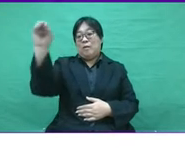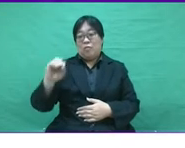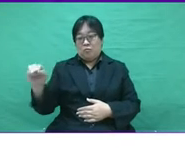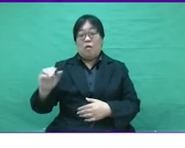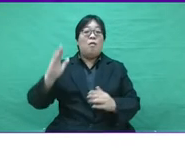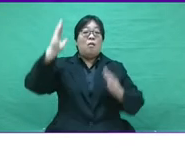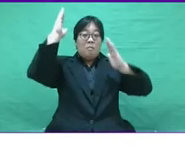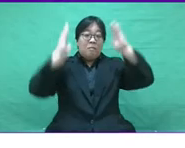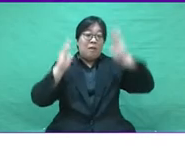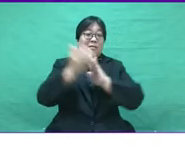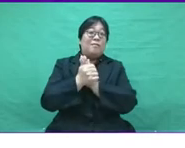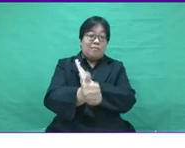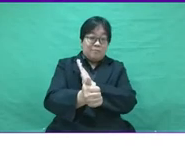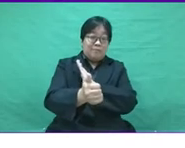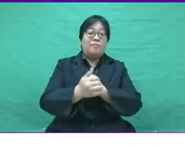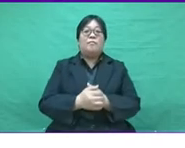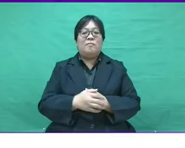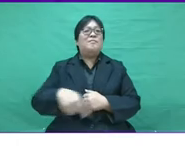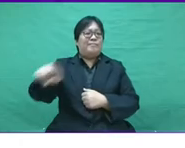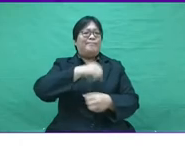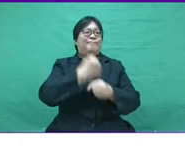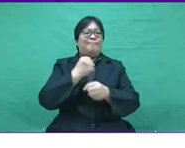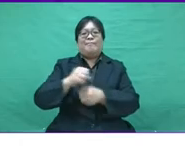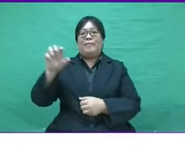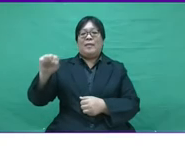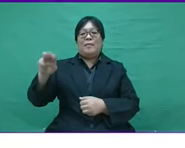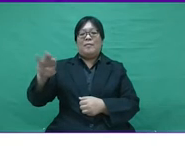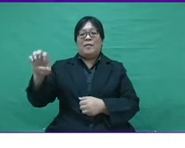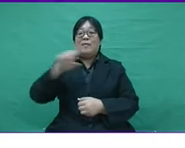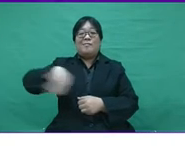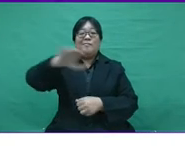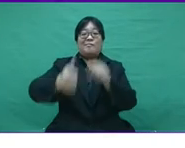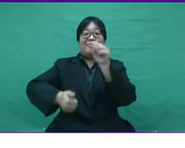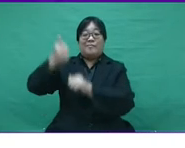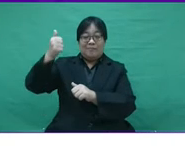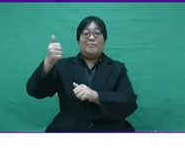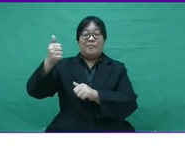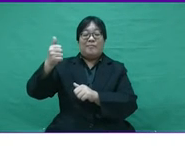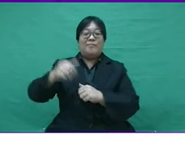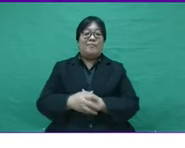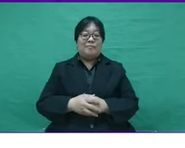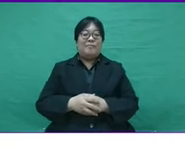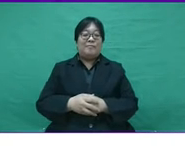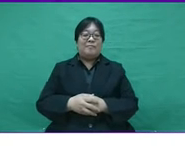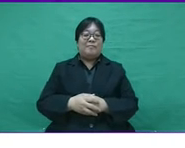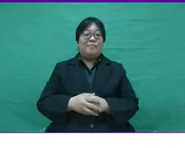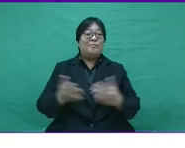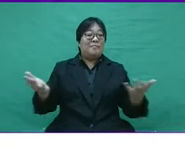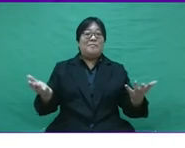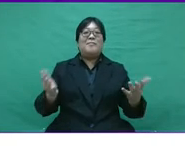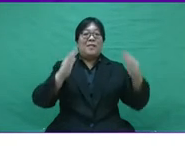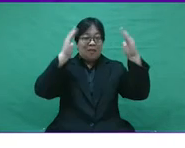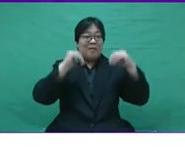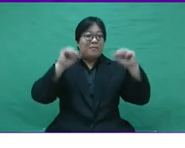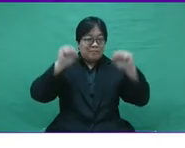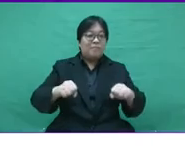Presently, almost 60% of Malaysian talents work for SME and majority of